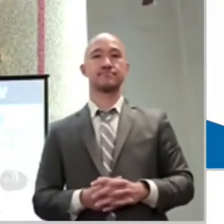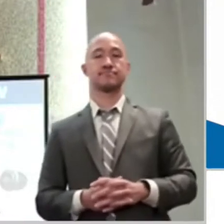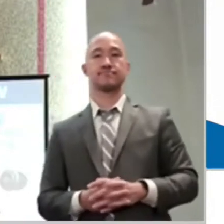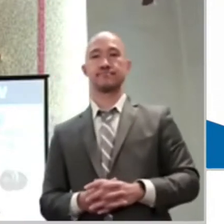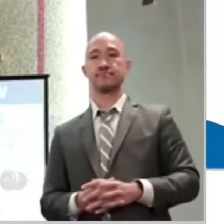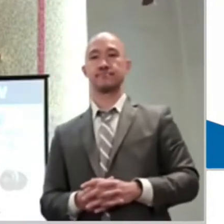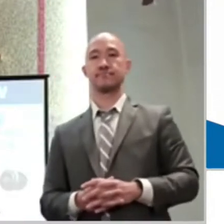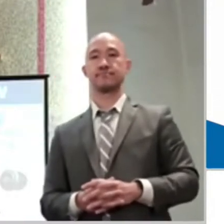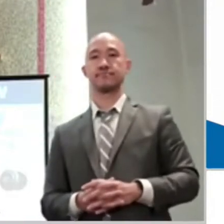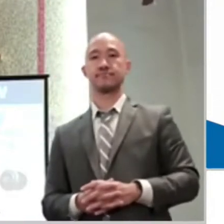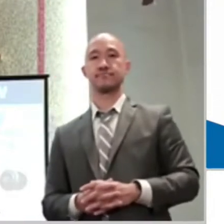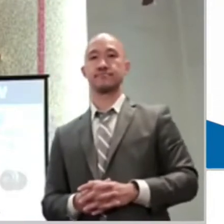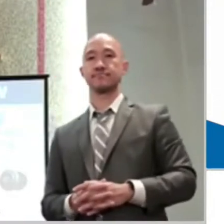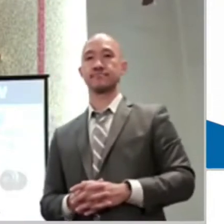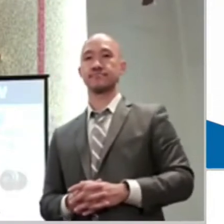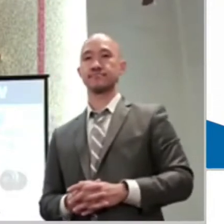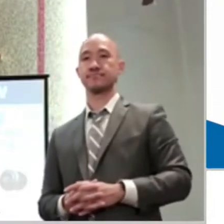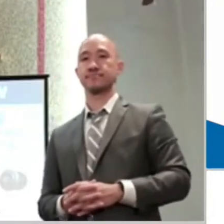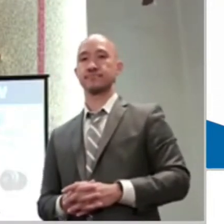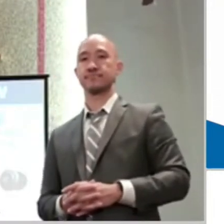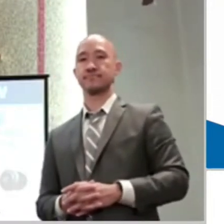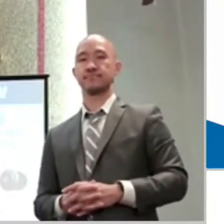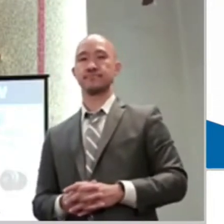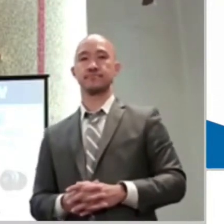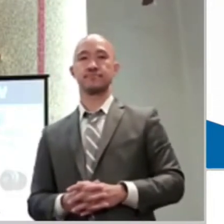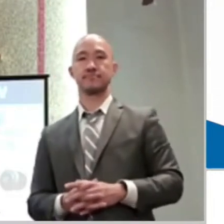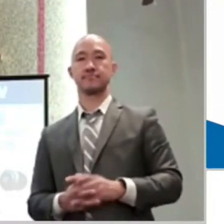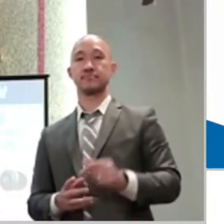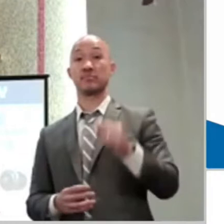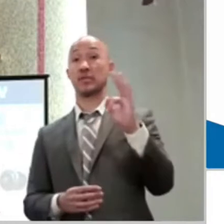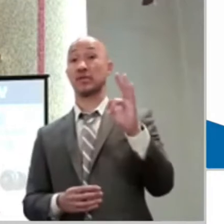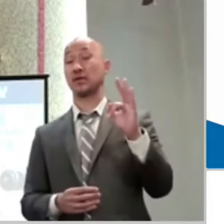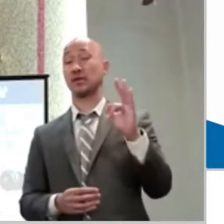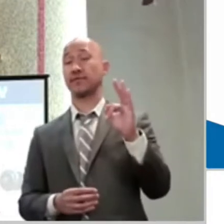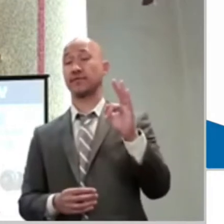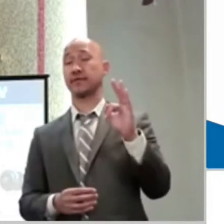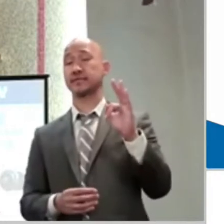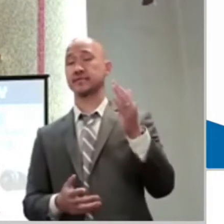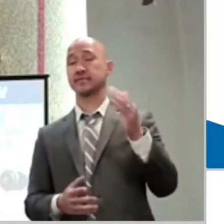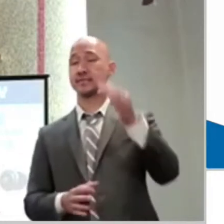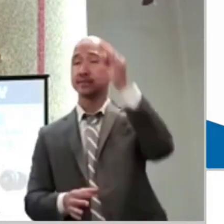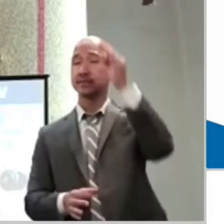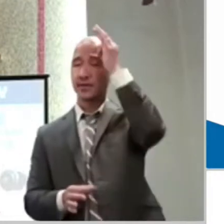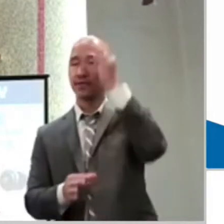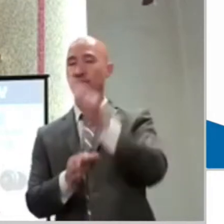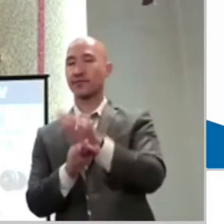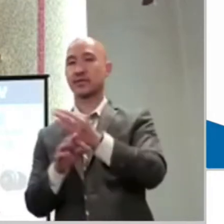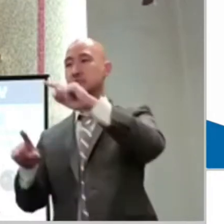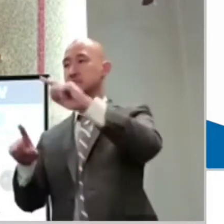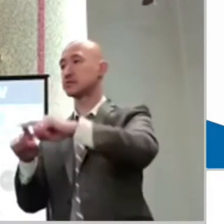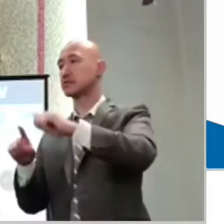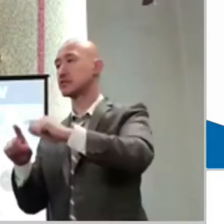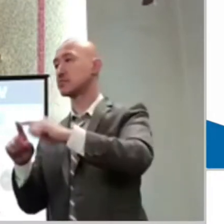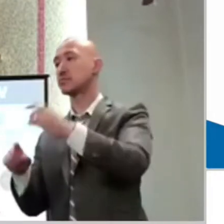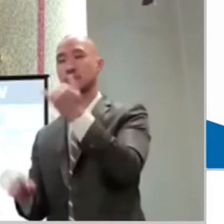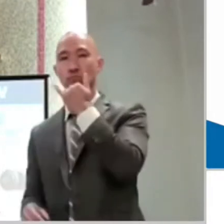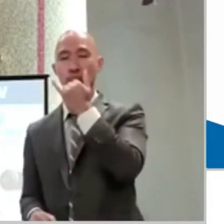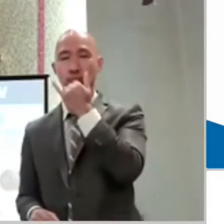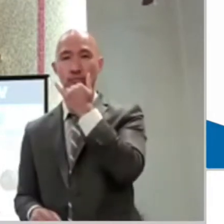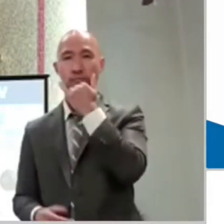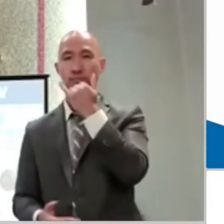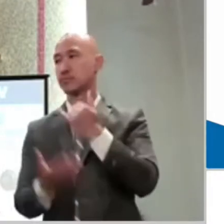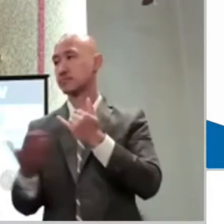It's not the faith. It's where it's placed. You understand? Because we all have some kind of faith. It's just where